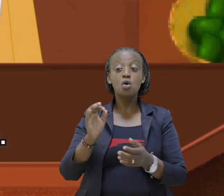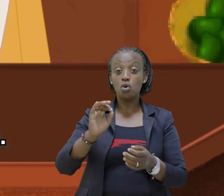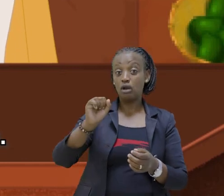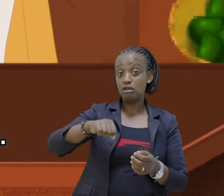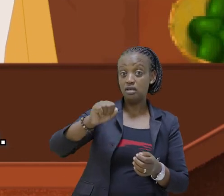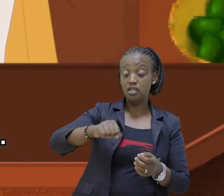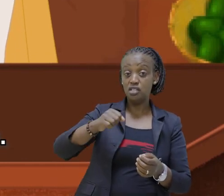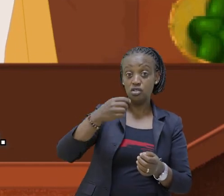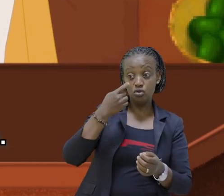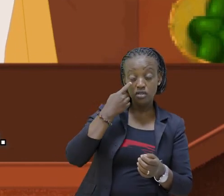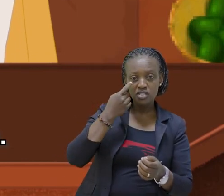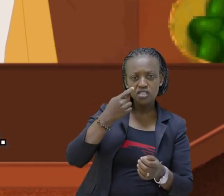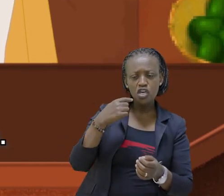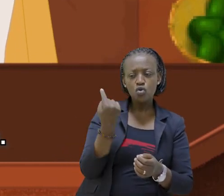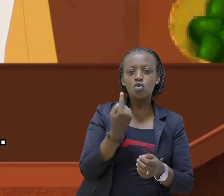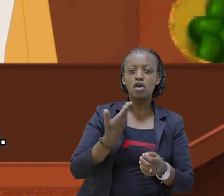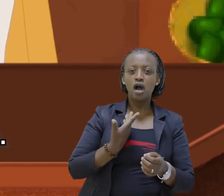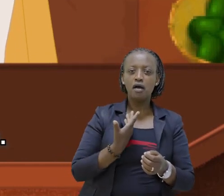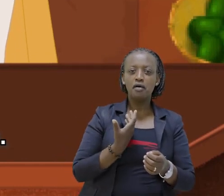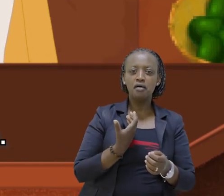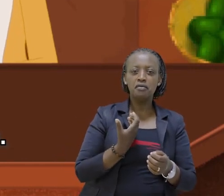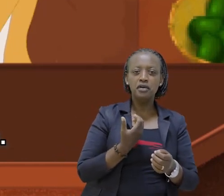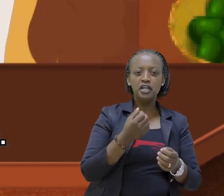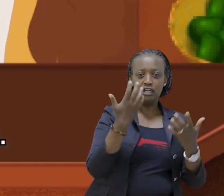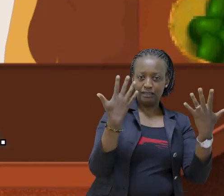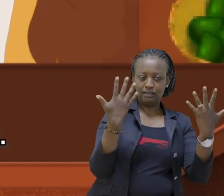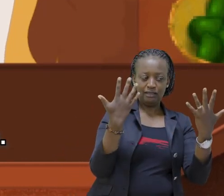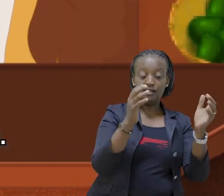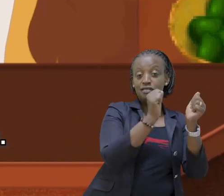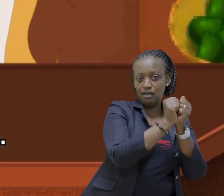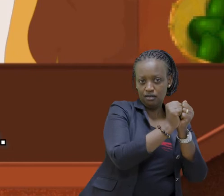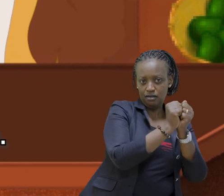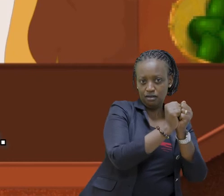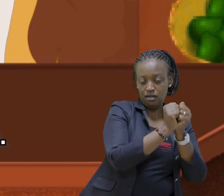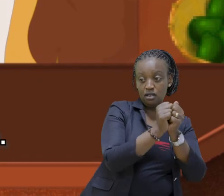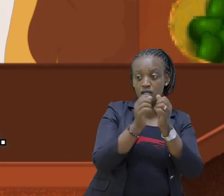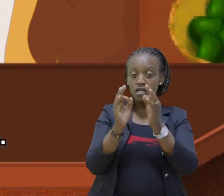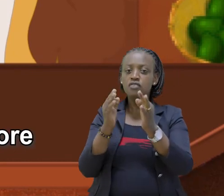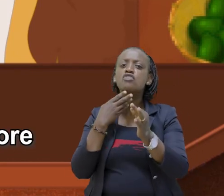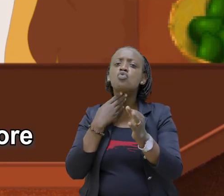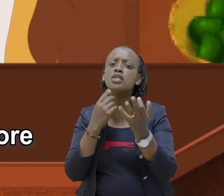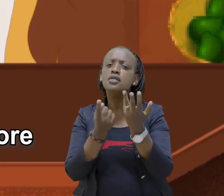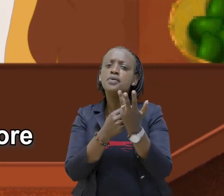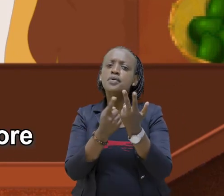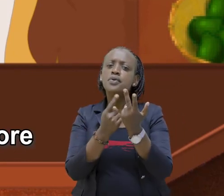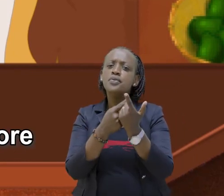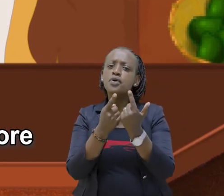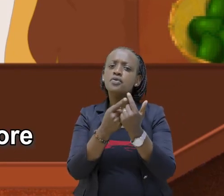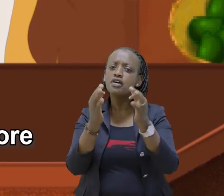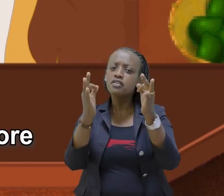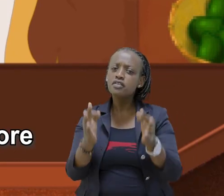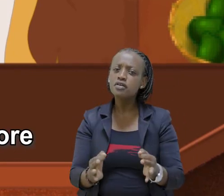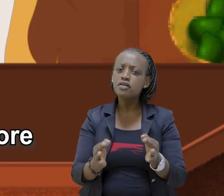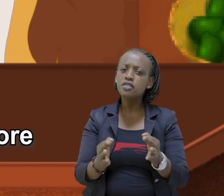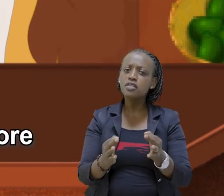Oh, yes You see, I only have 10 fingers So, when I want to count